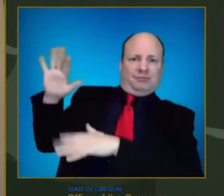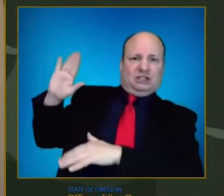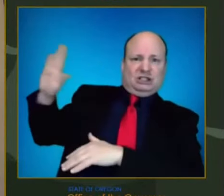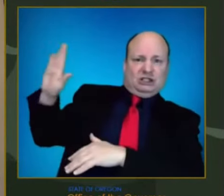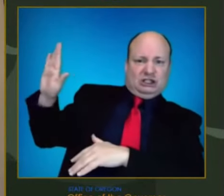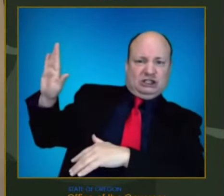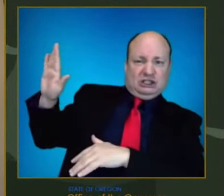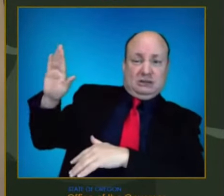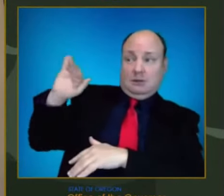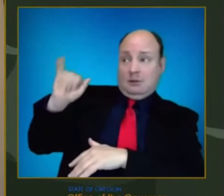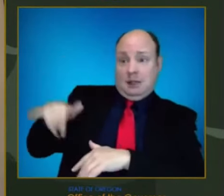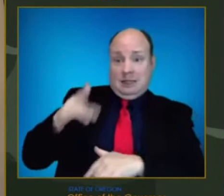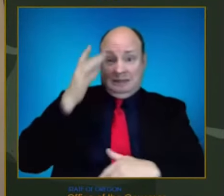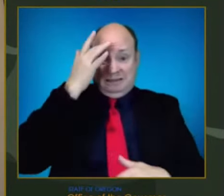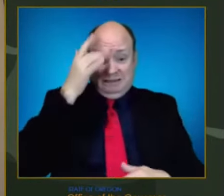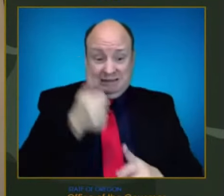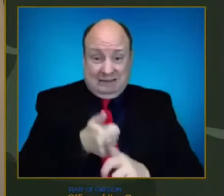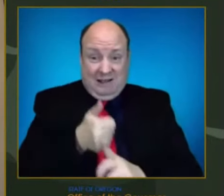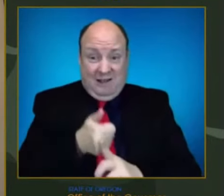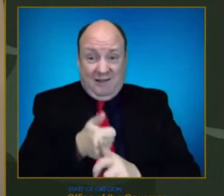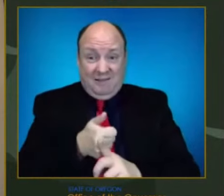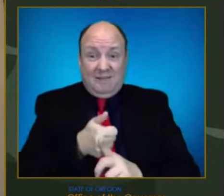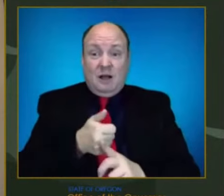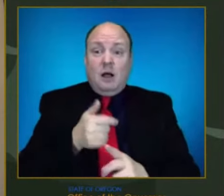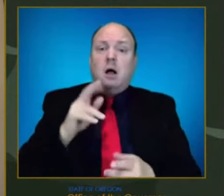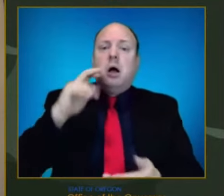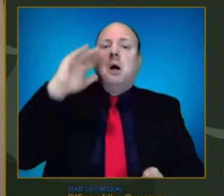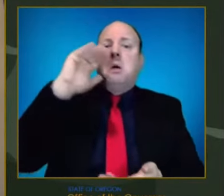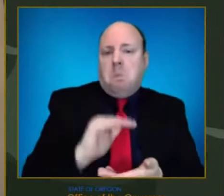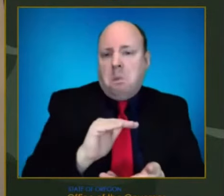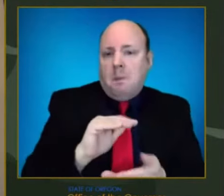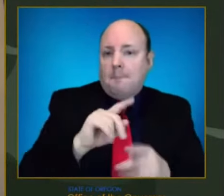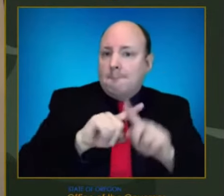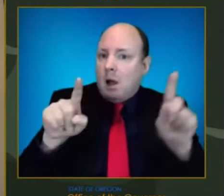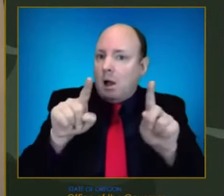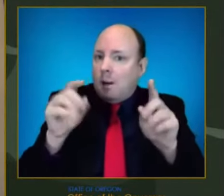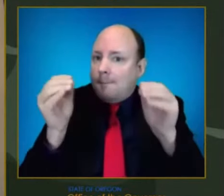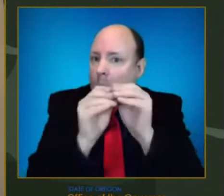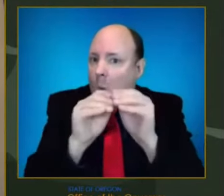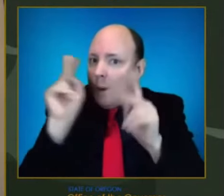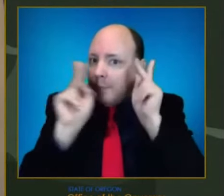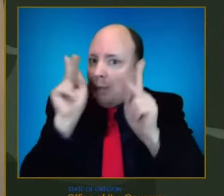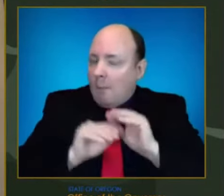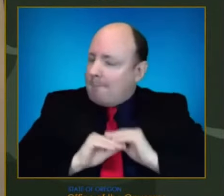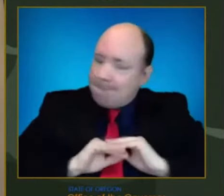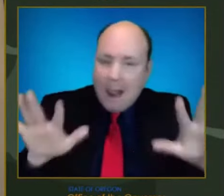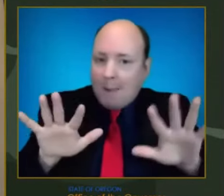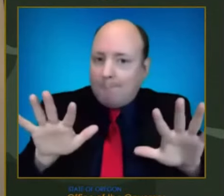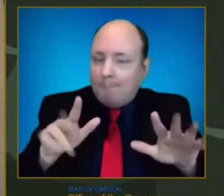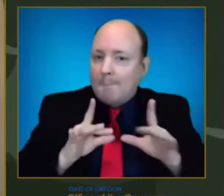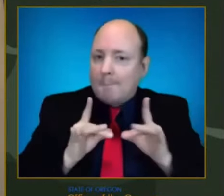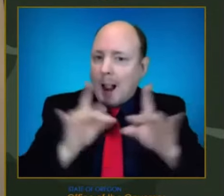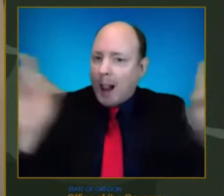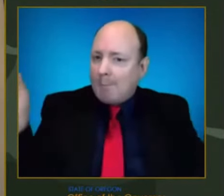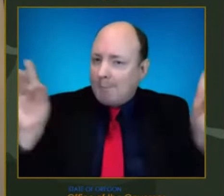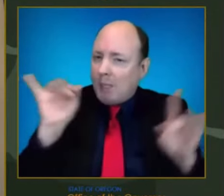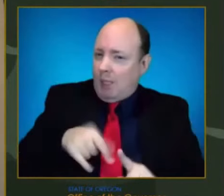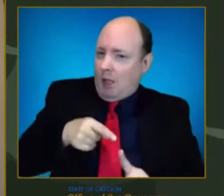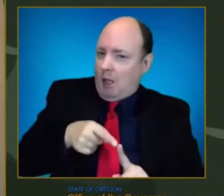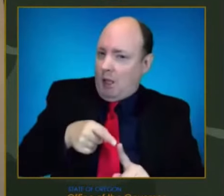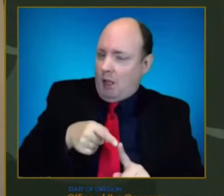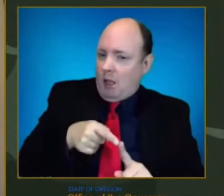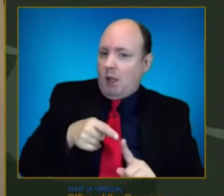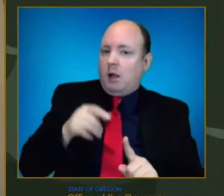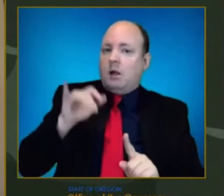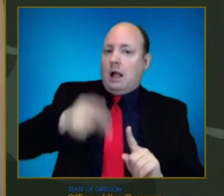severe impacts on our healthcare system because more people are getting sick. We have vaccinations that offer protection, even though